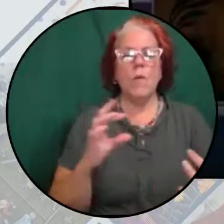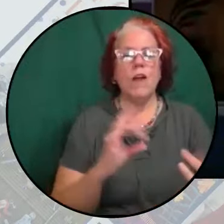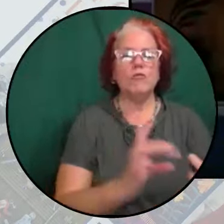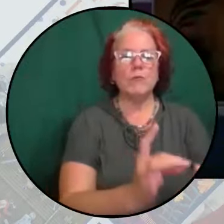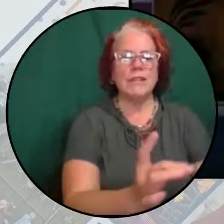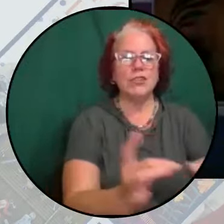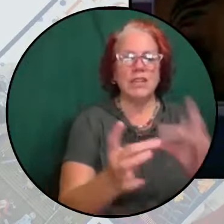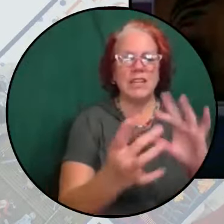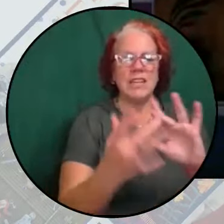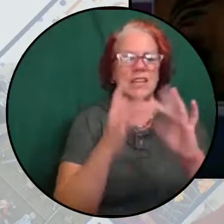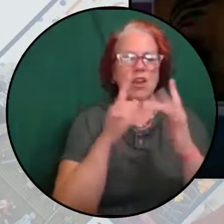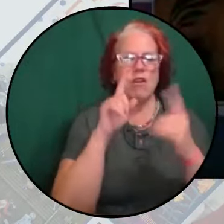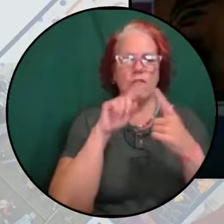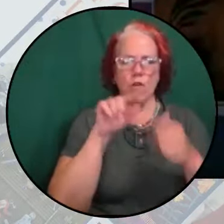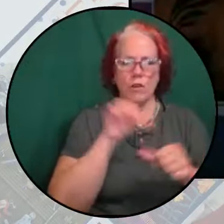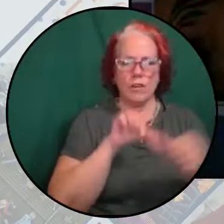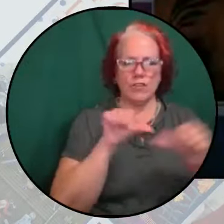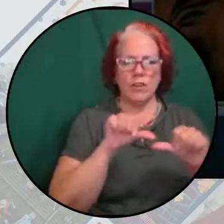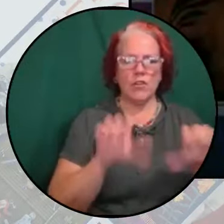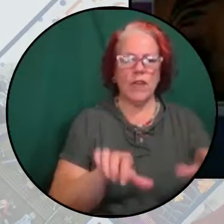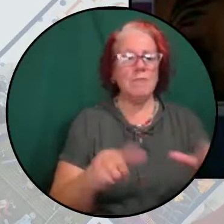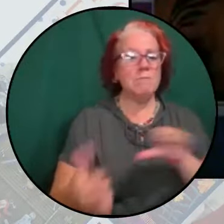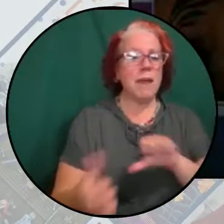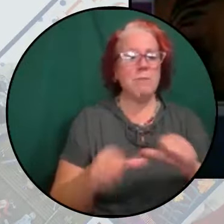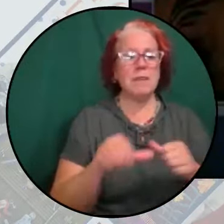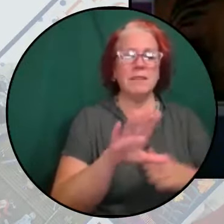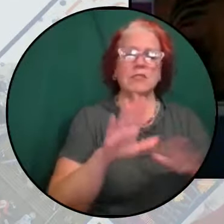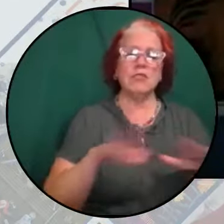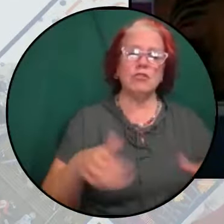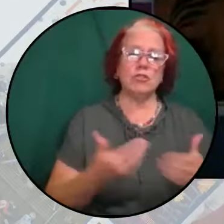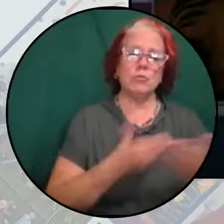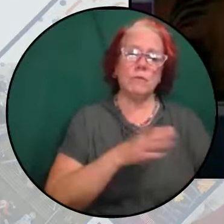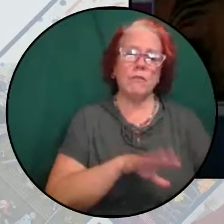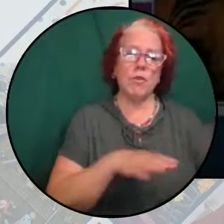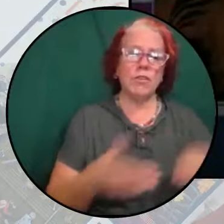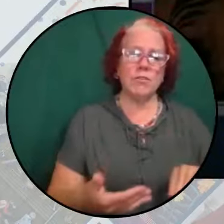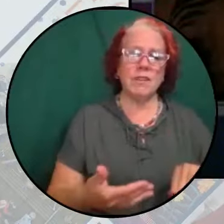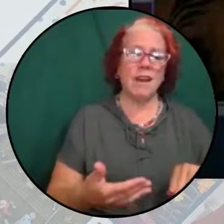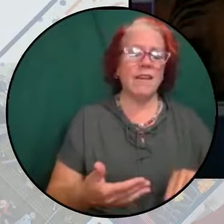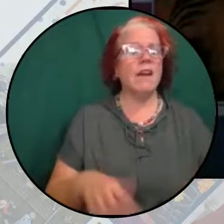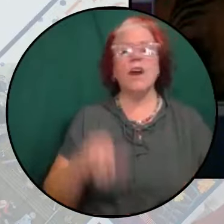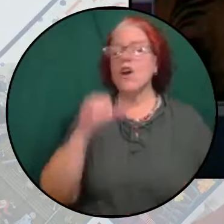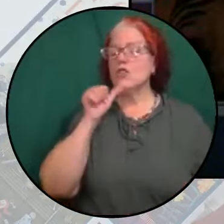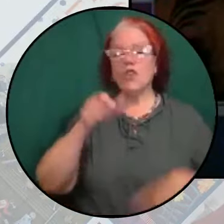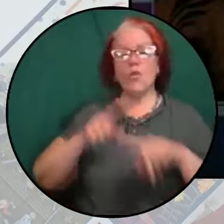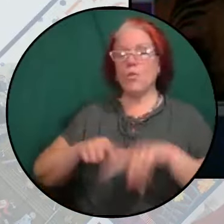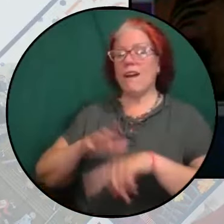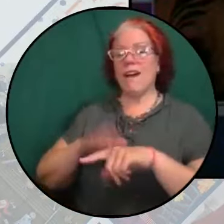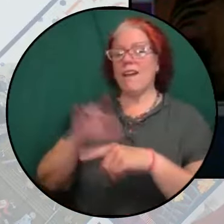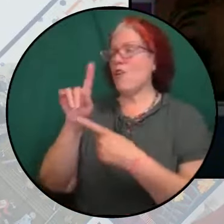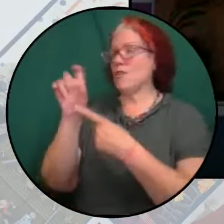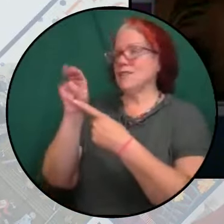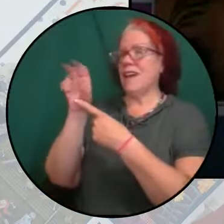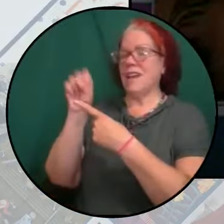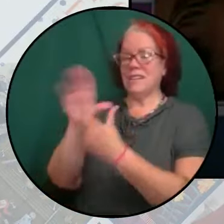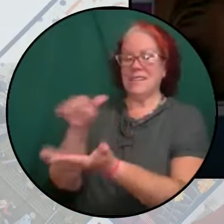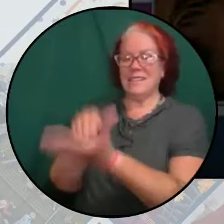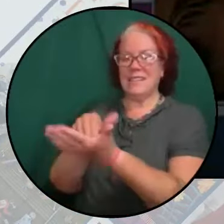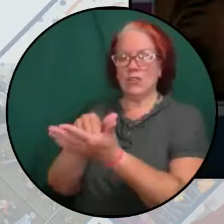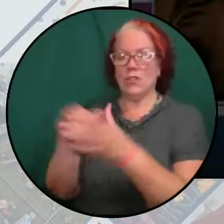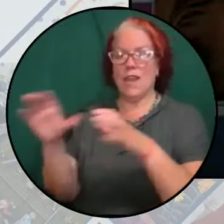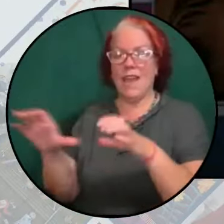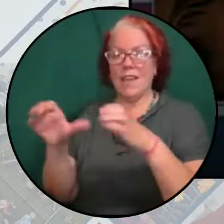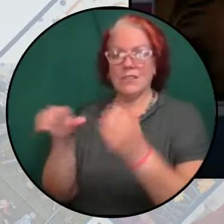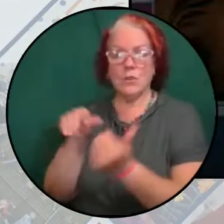and baptizing their children before they die. This means stop relying on Zionist-centered activist approaches that